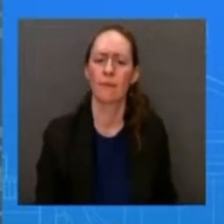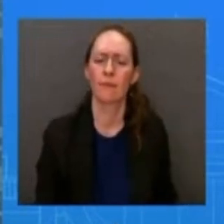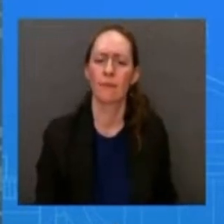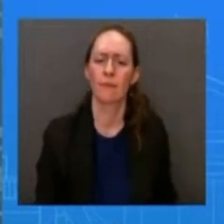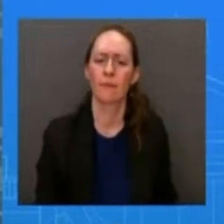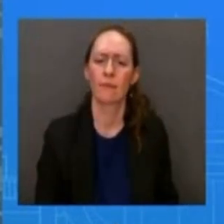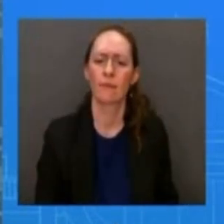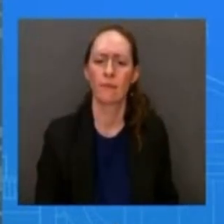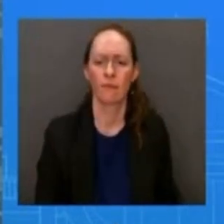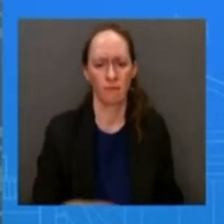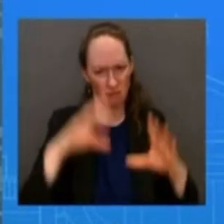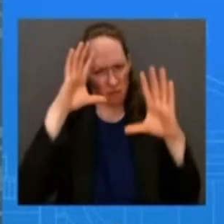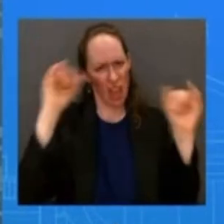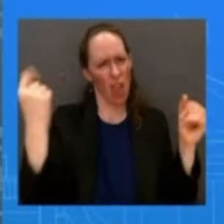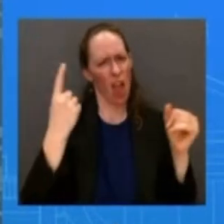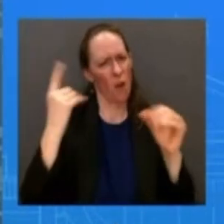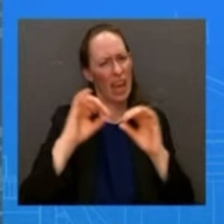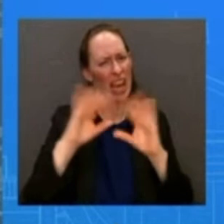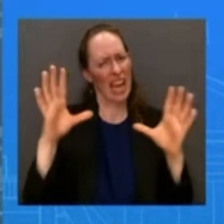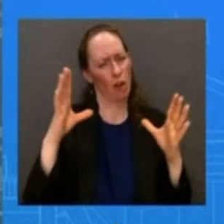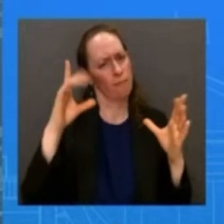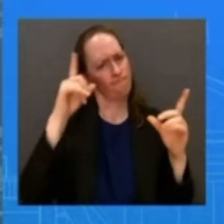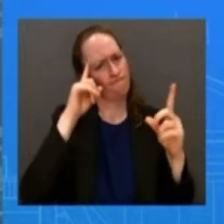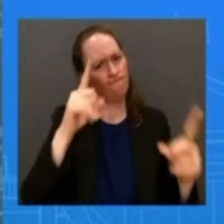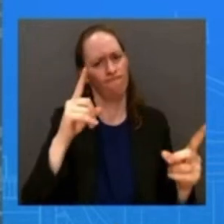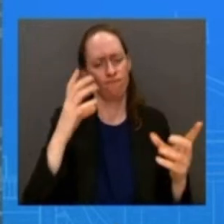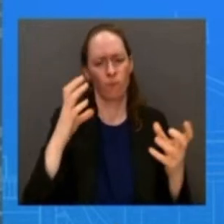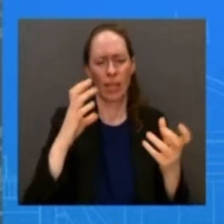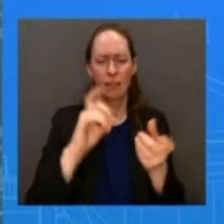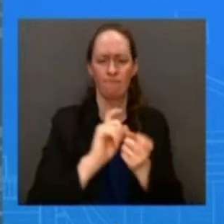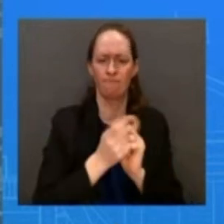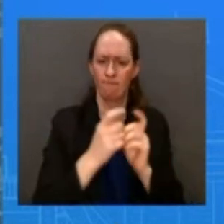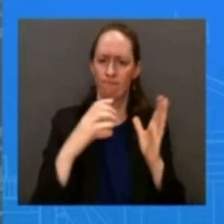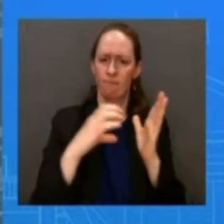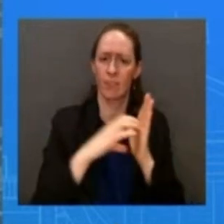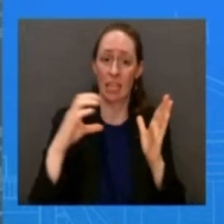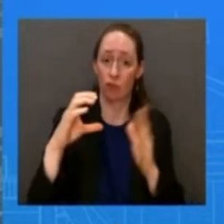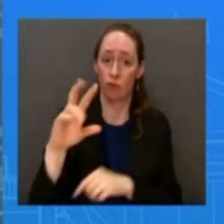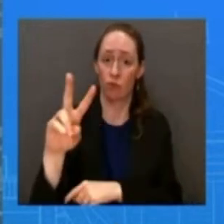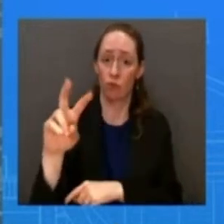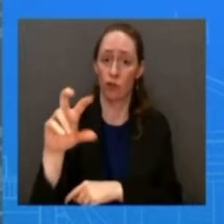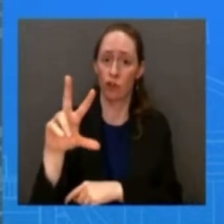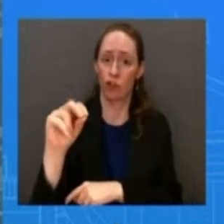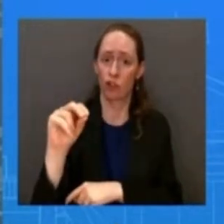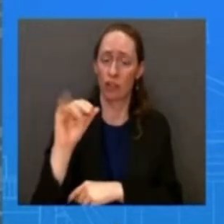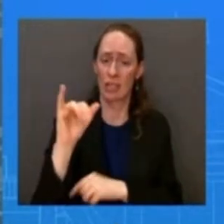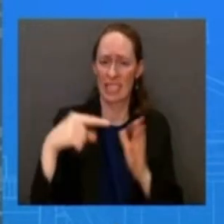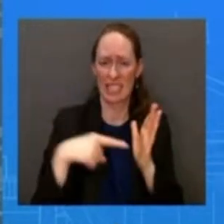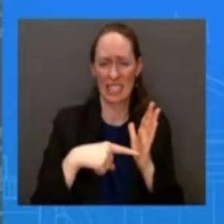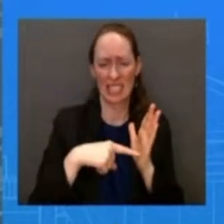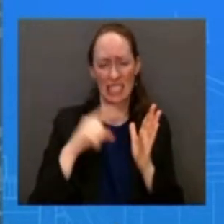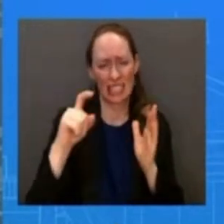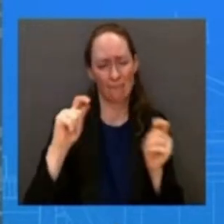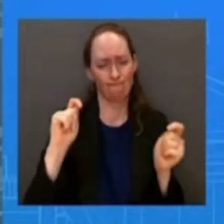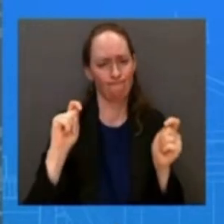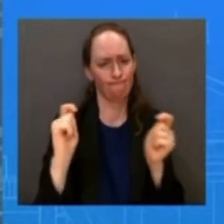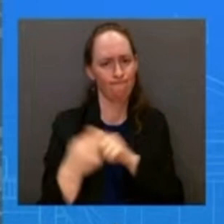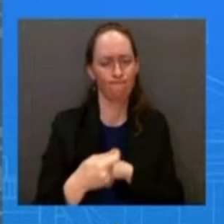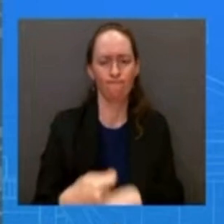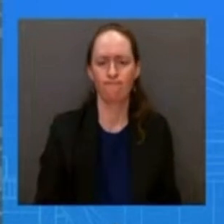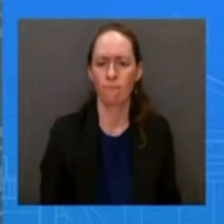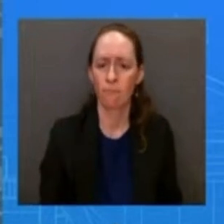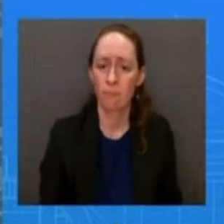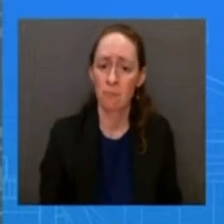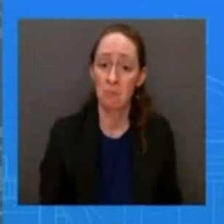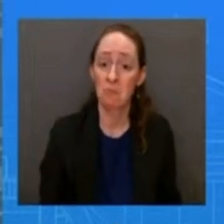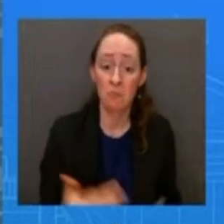and so that's been something that we've said from the last two years uh and i don't have anything more to add to it i haven't spoken to